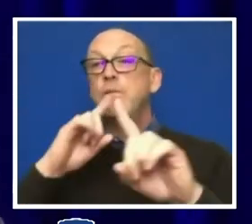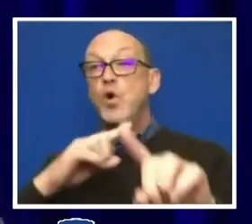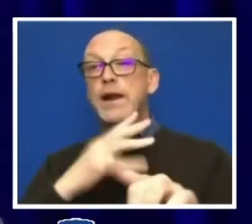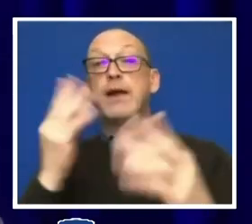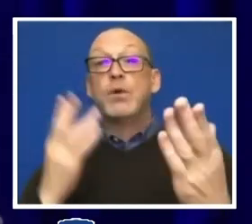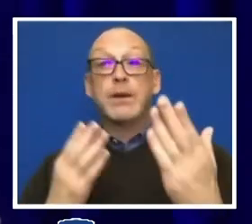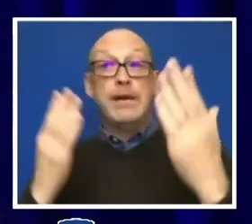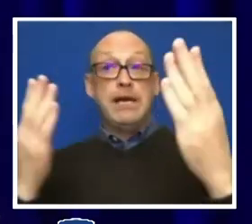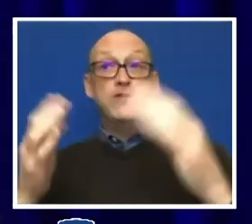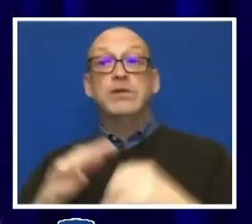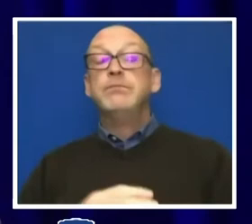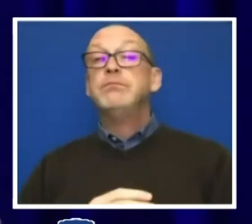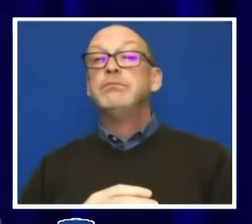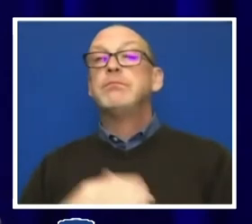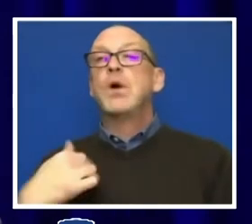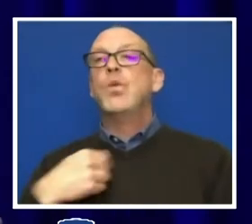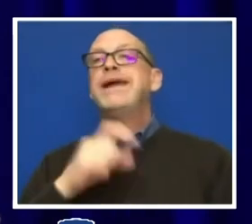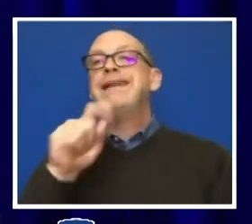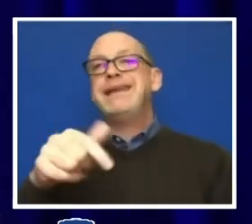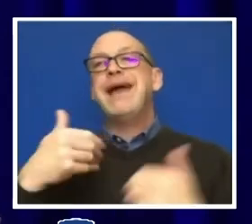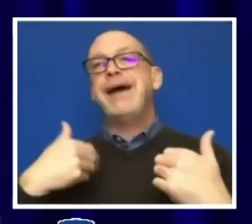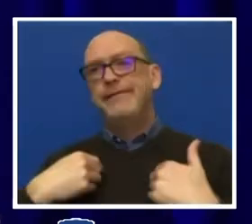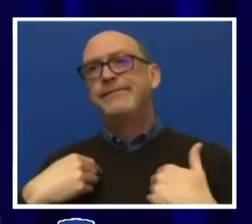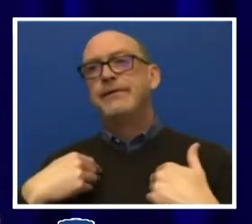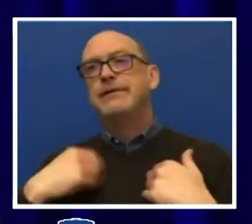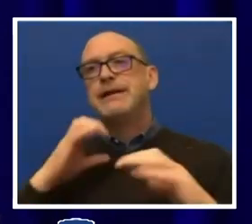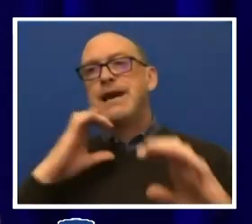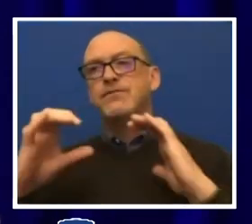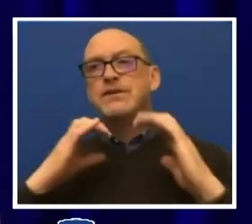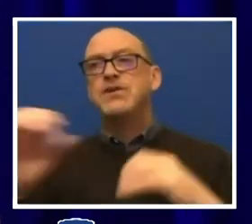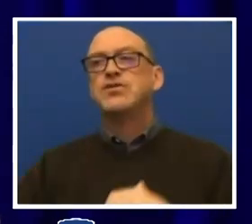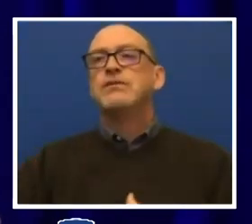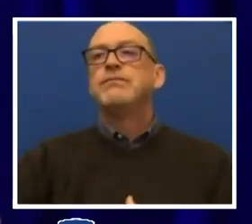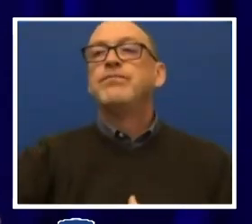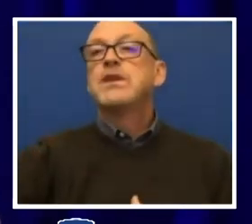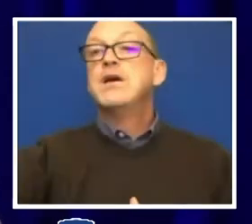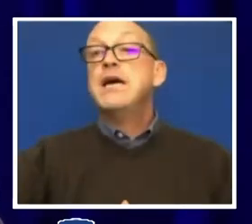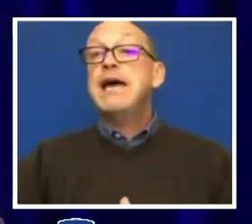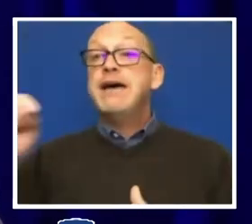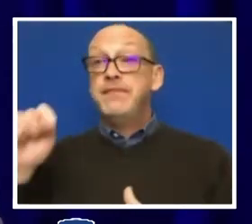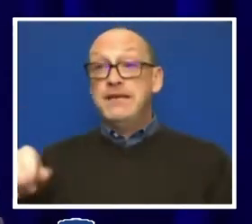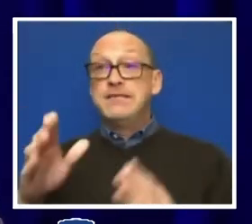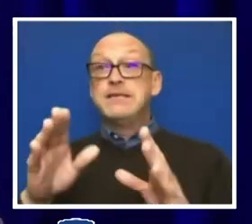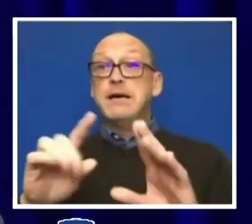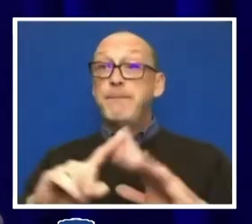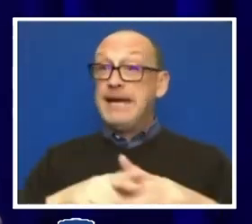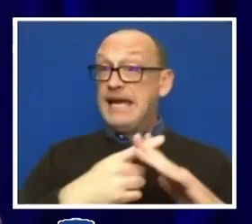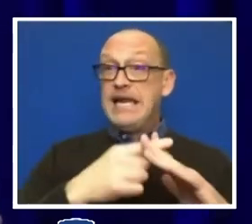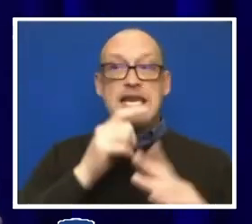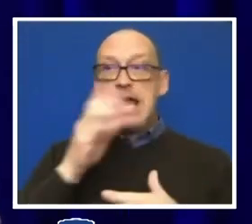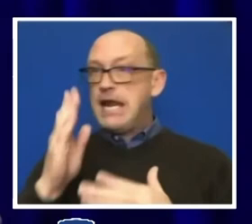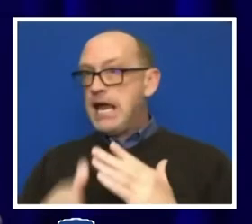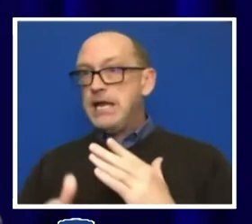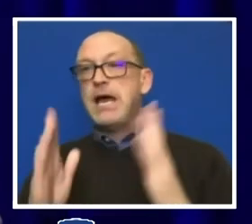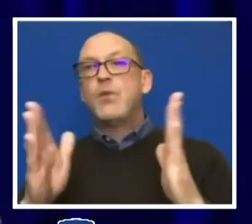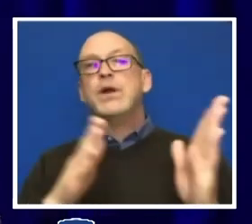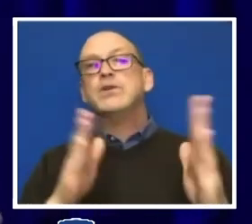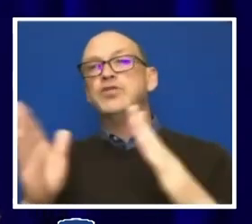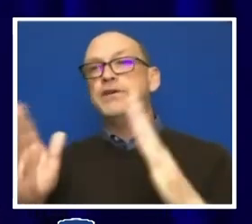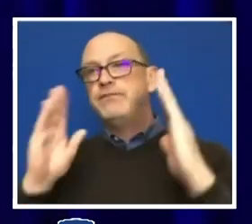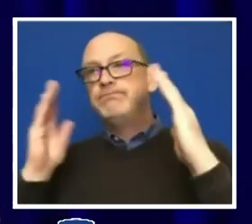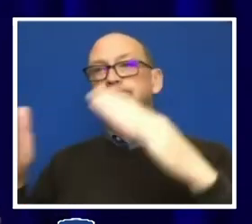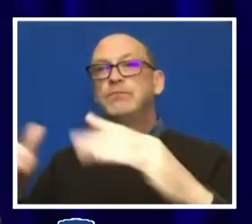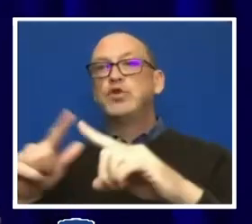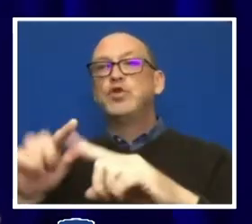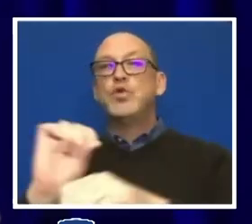that need to be had. This is the beginning, not the end. Right now, I'd like to shift the focus to the work of